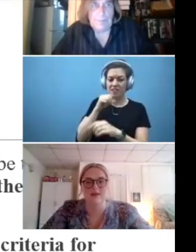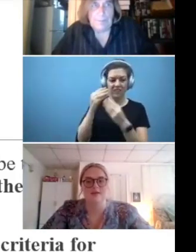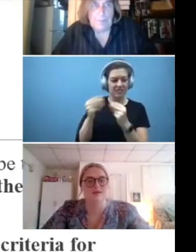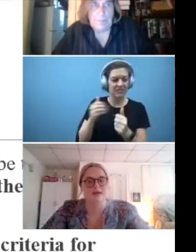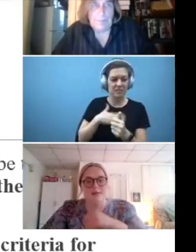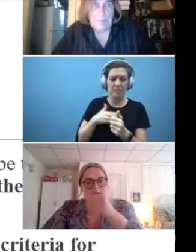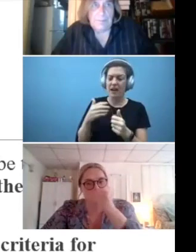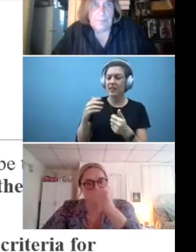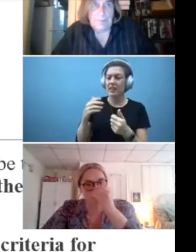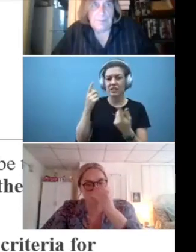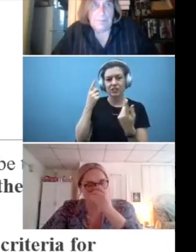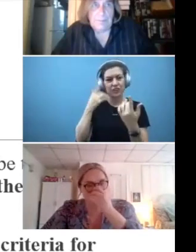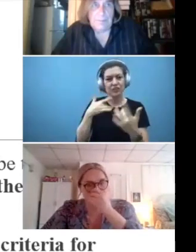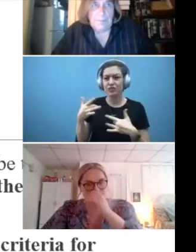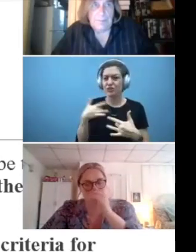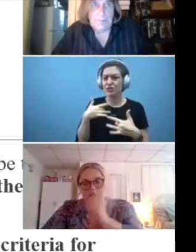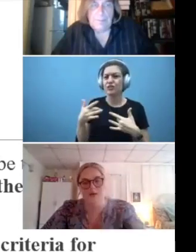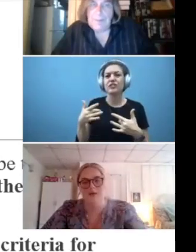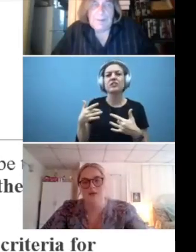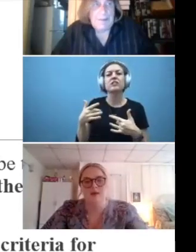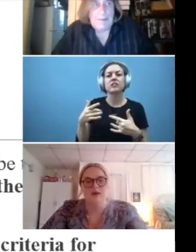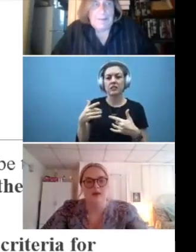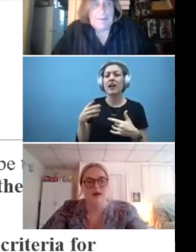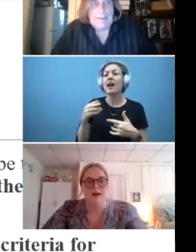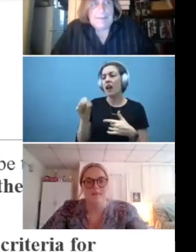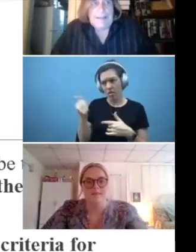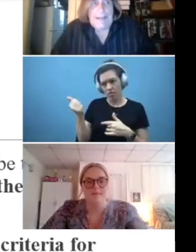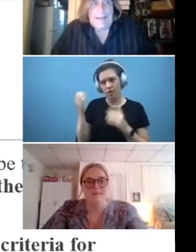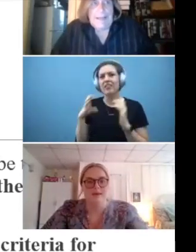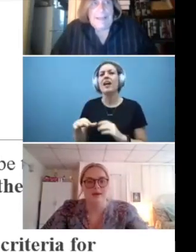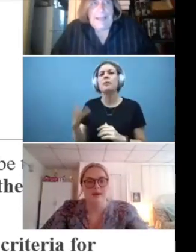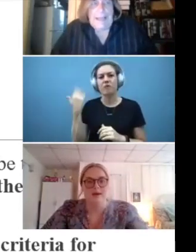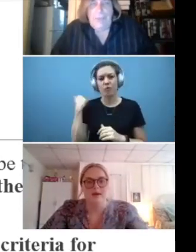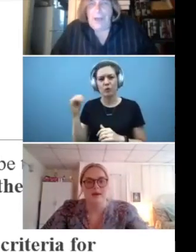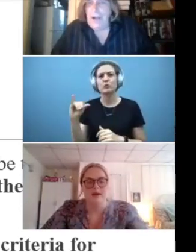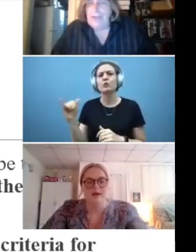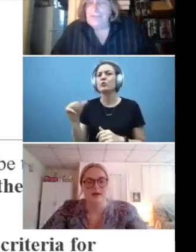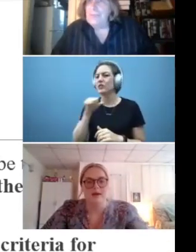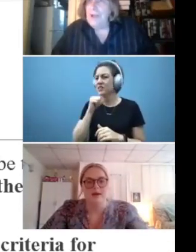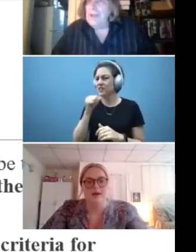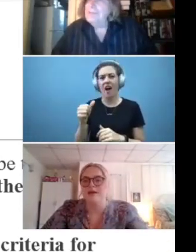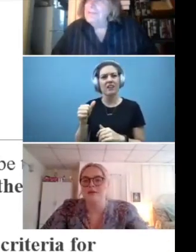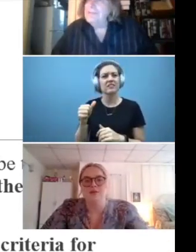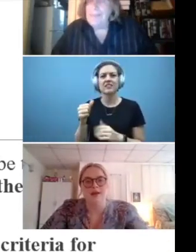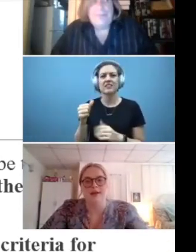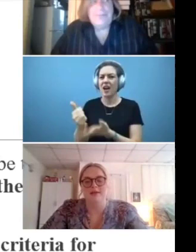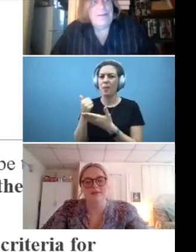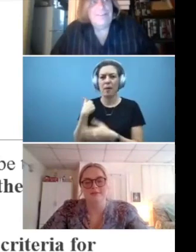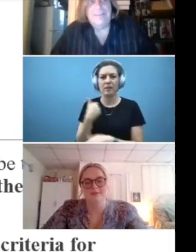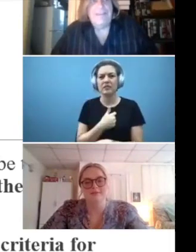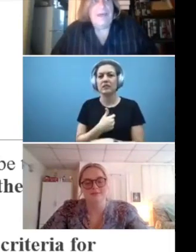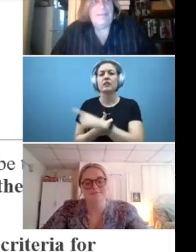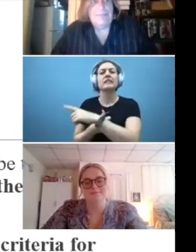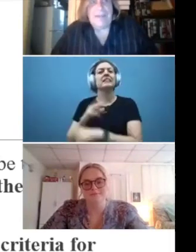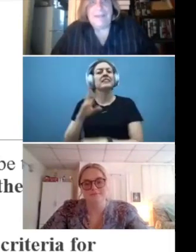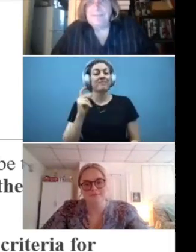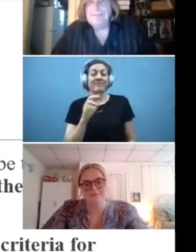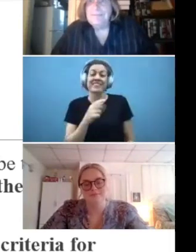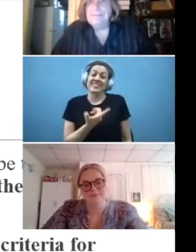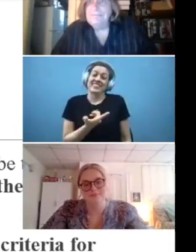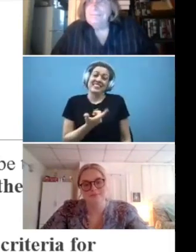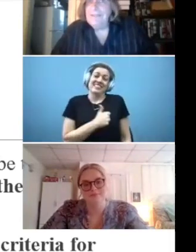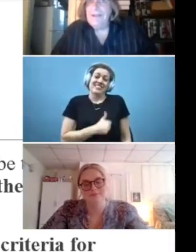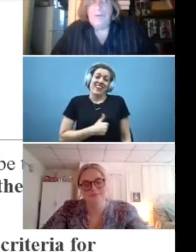to me. This has happened to another client as well. Um, I'm not at all surprised. I'm sorry to say that, but